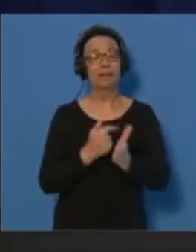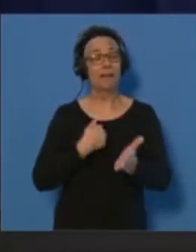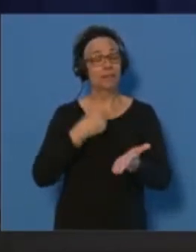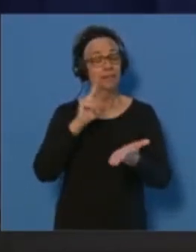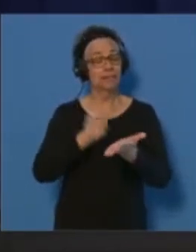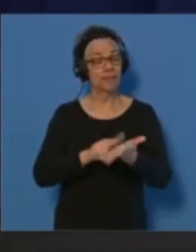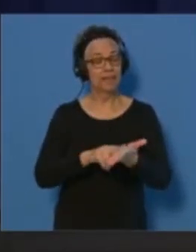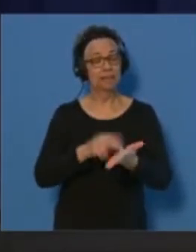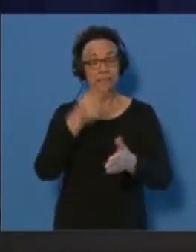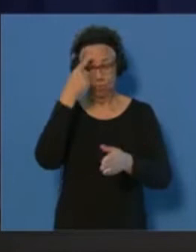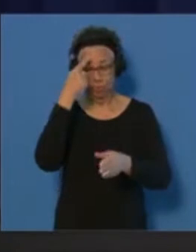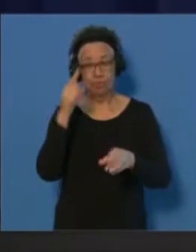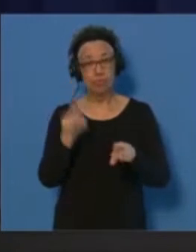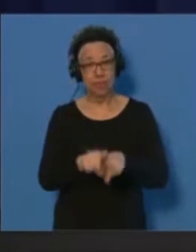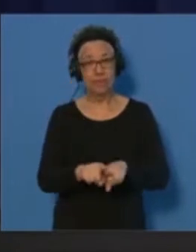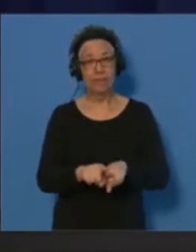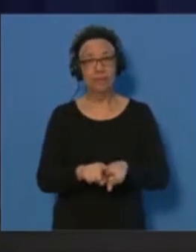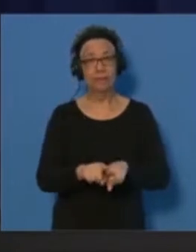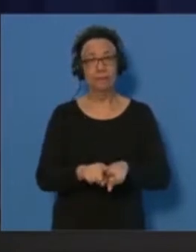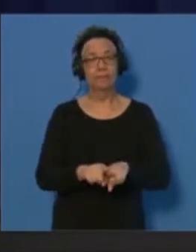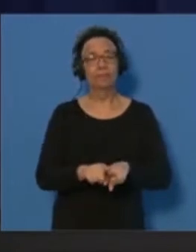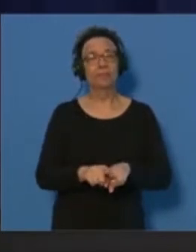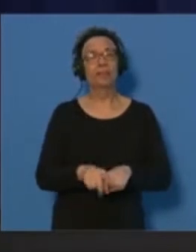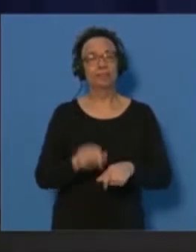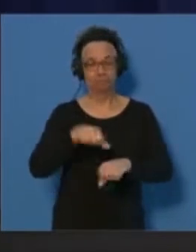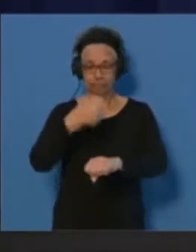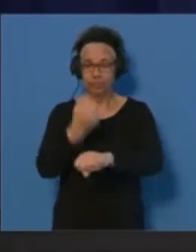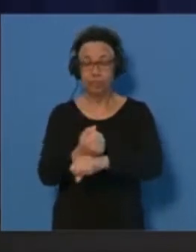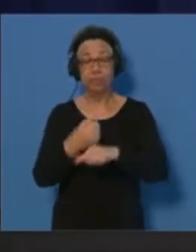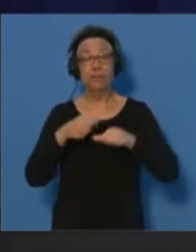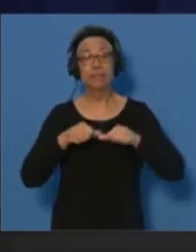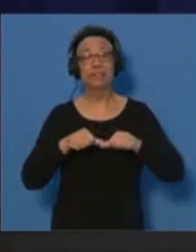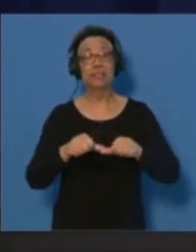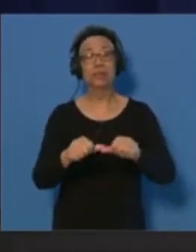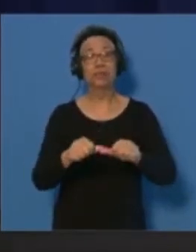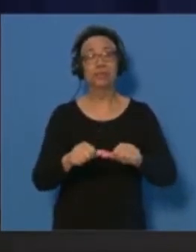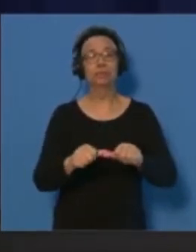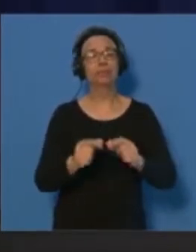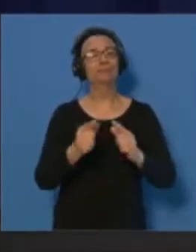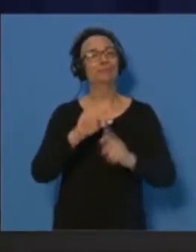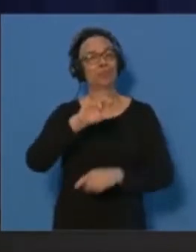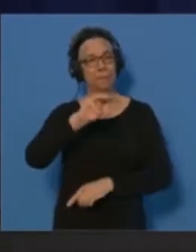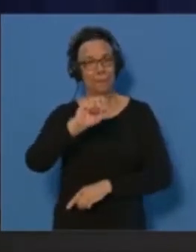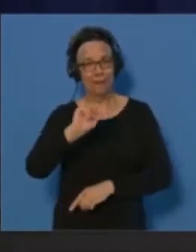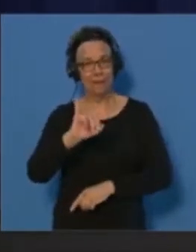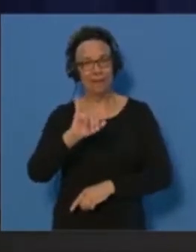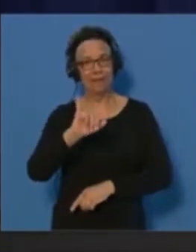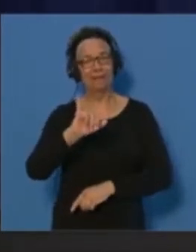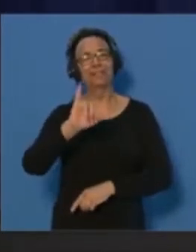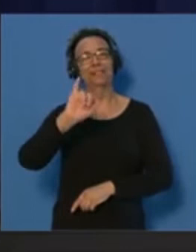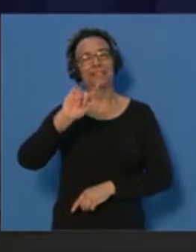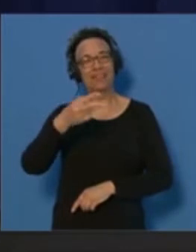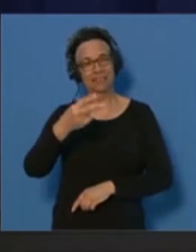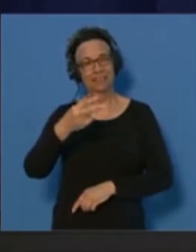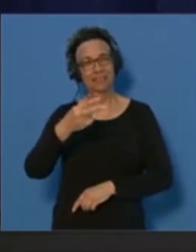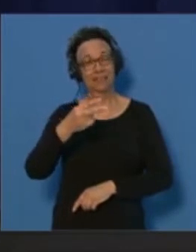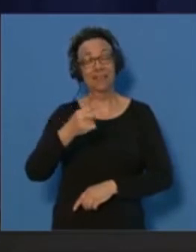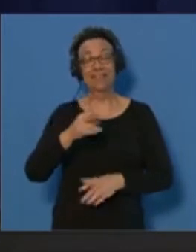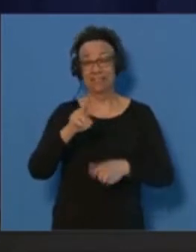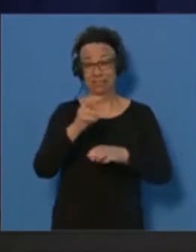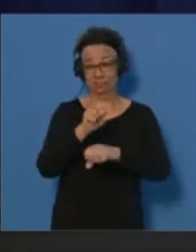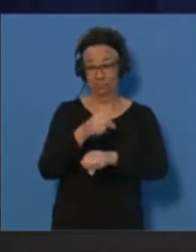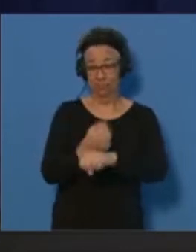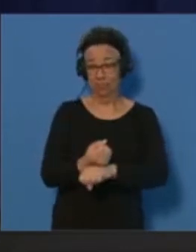that the shelter in place regulations will continue in effect until 2nd May. These regulations which